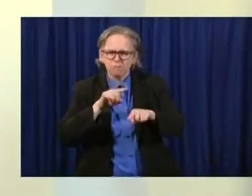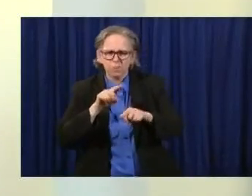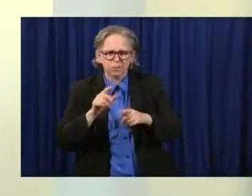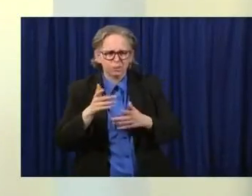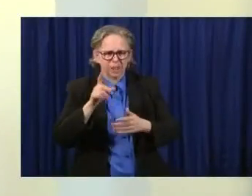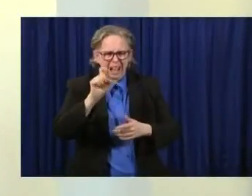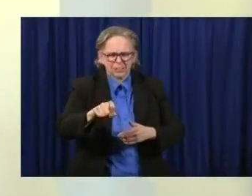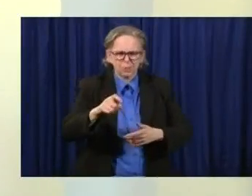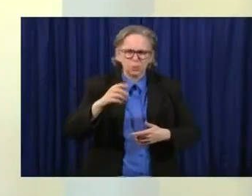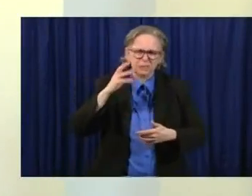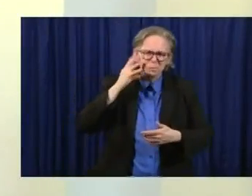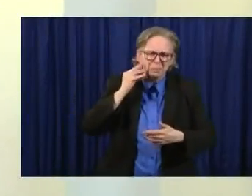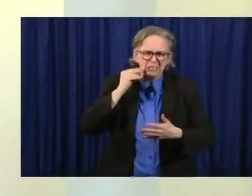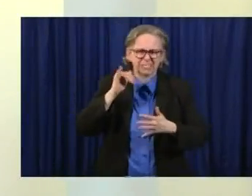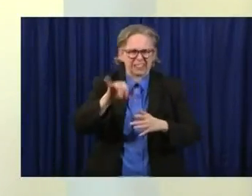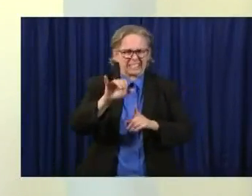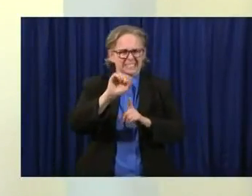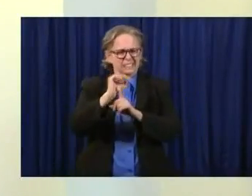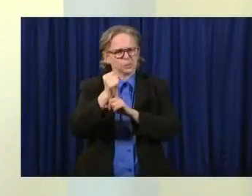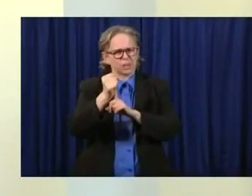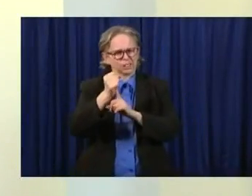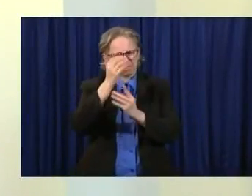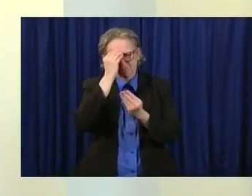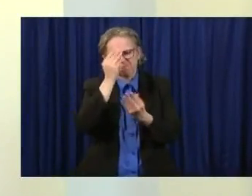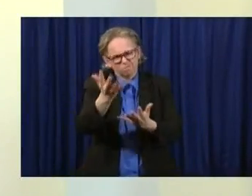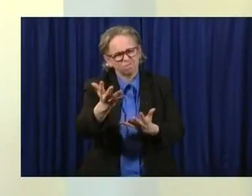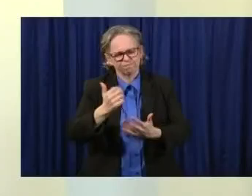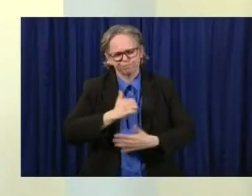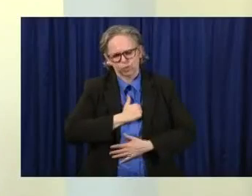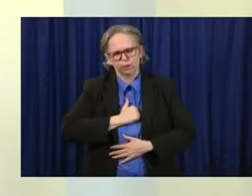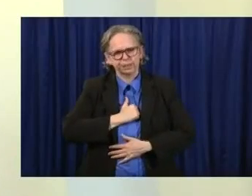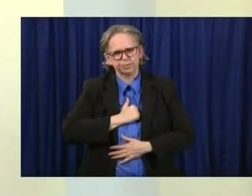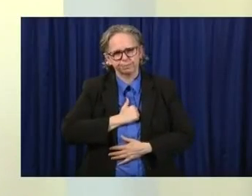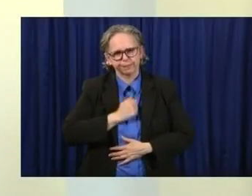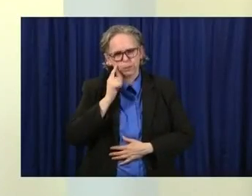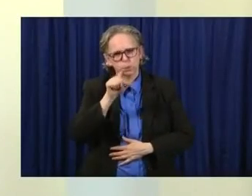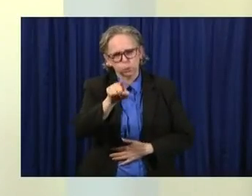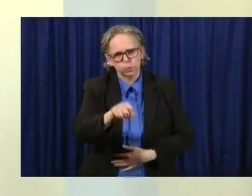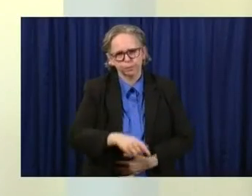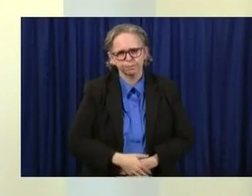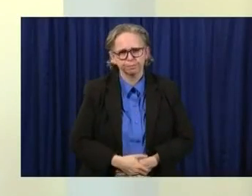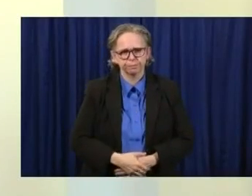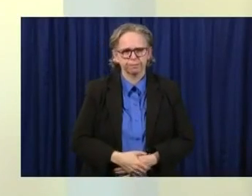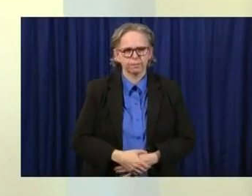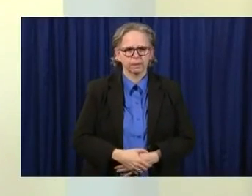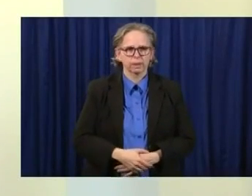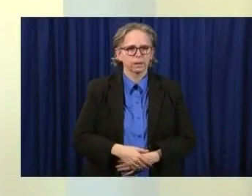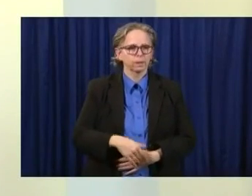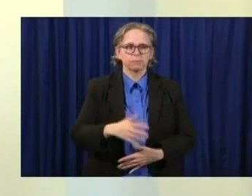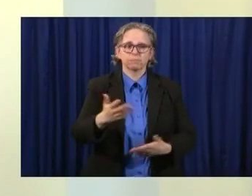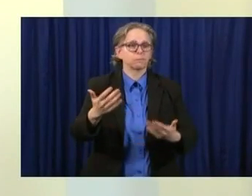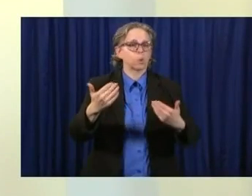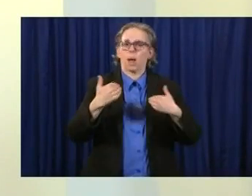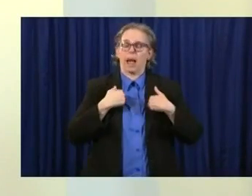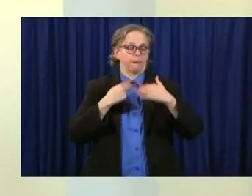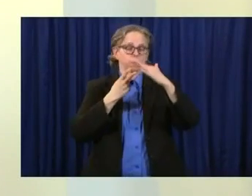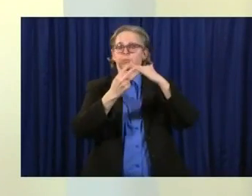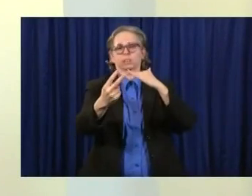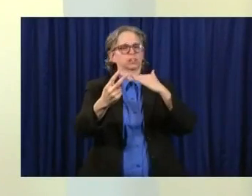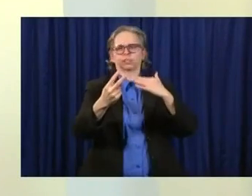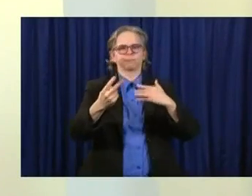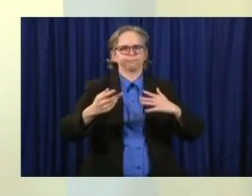situation. I do not have projections. I don't think there is